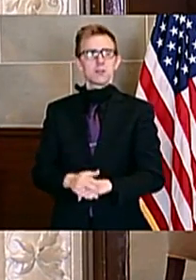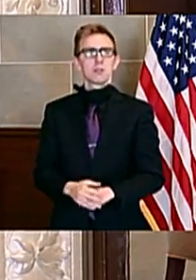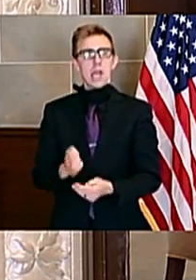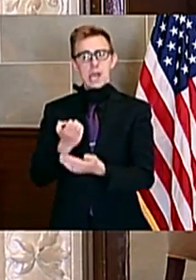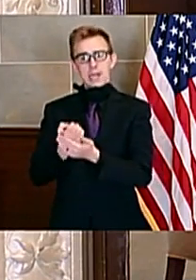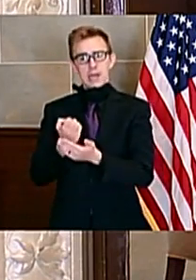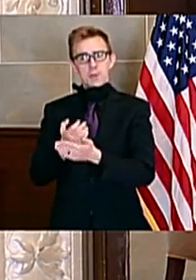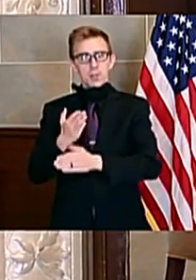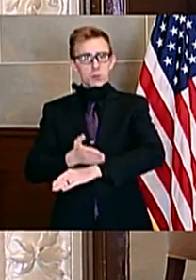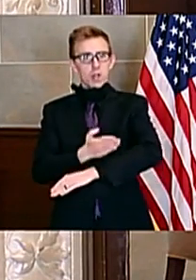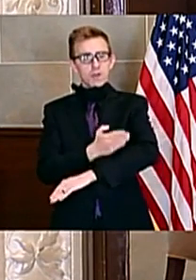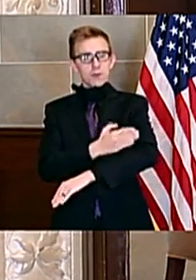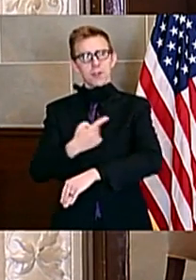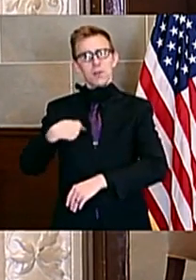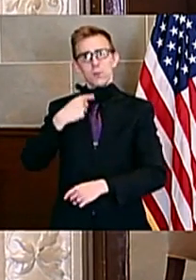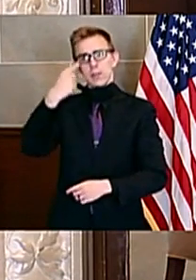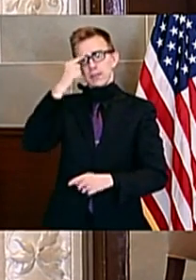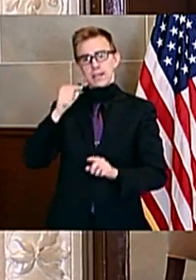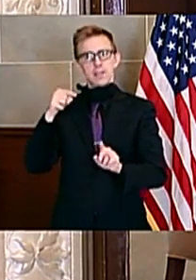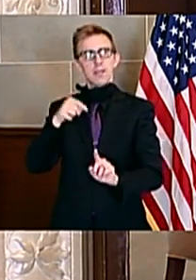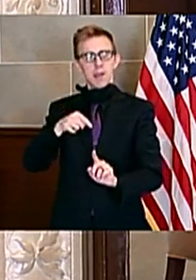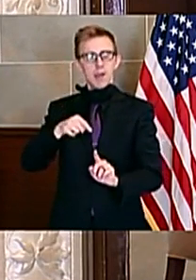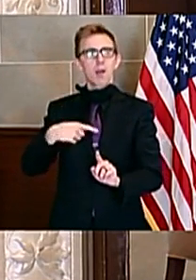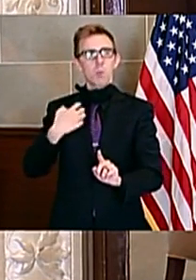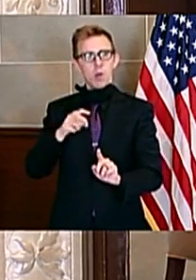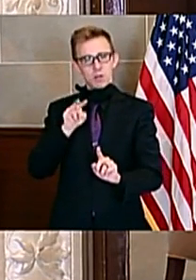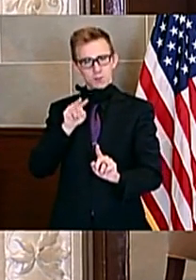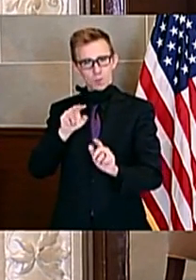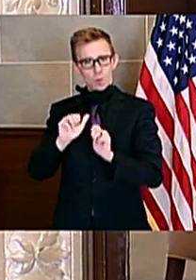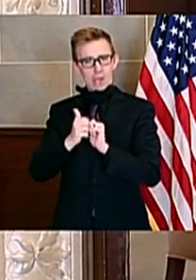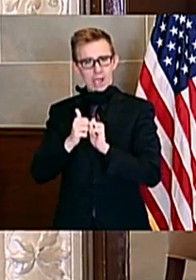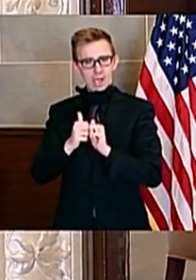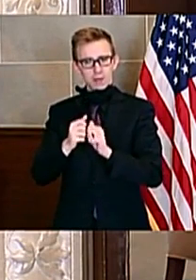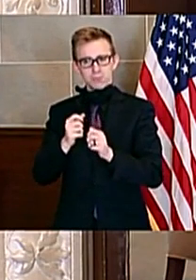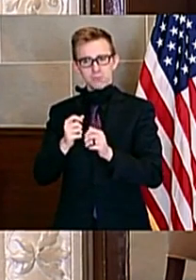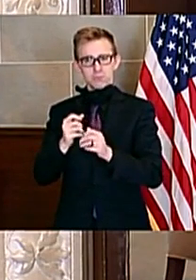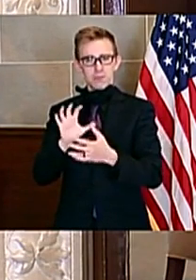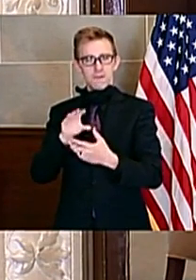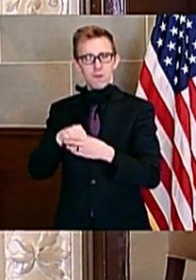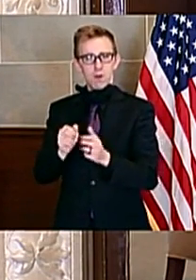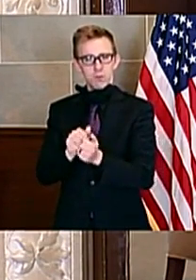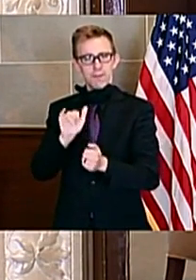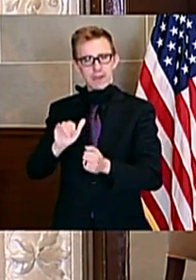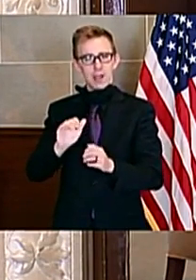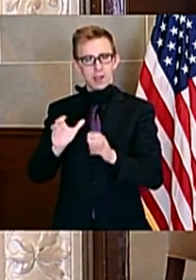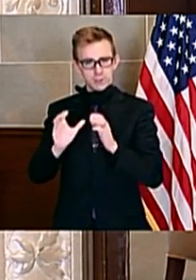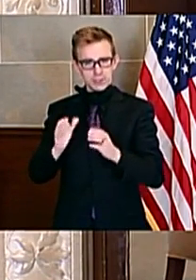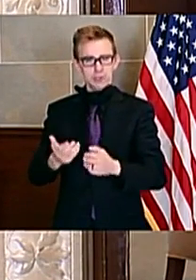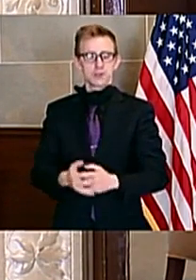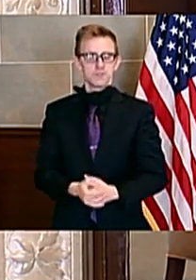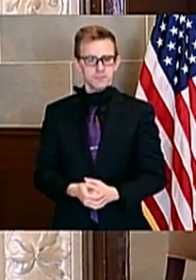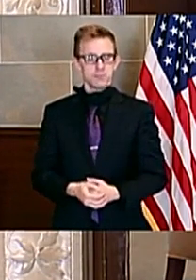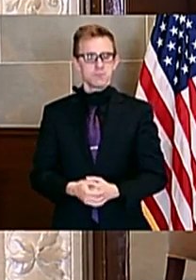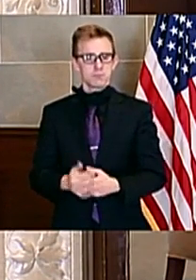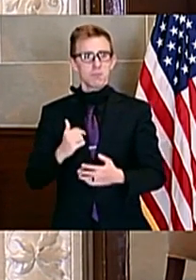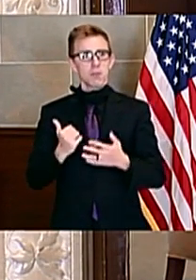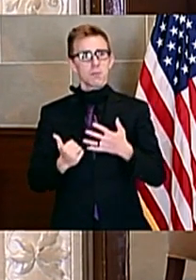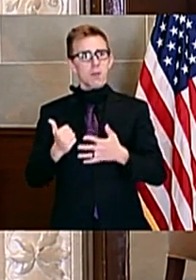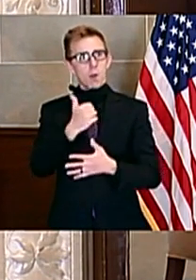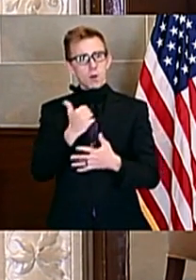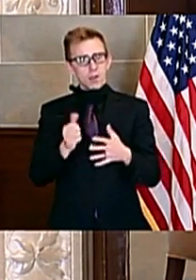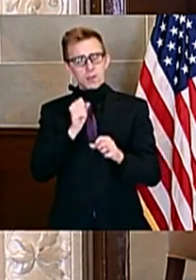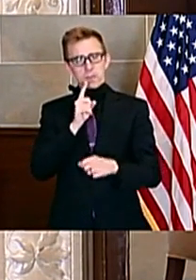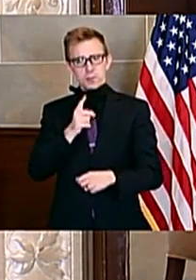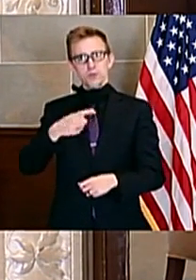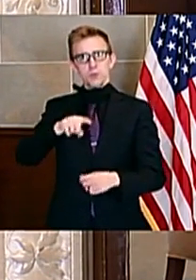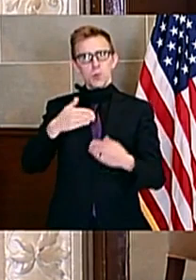a topic at the front of everyone's minds and we're looking forward to contributing to that conversation. Our priorities in this area are making sure that Missourians